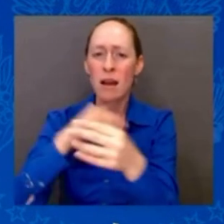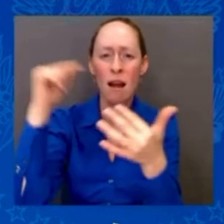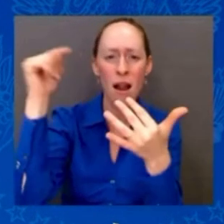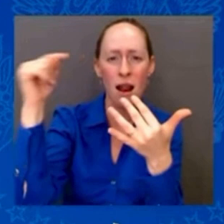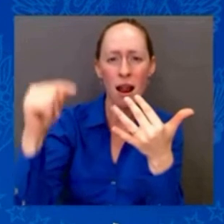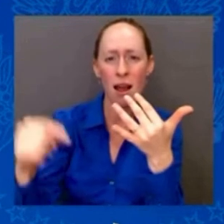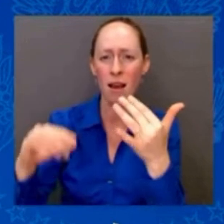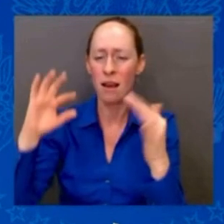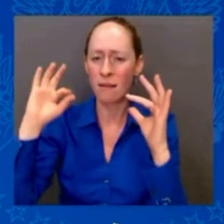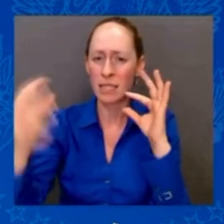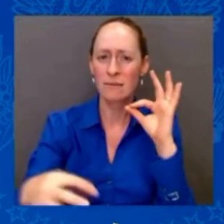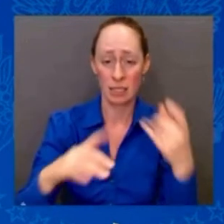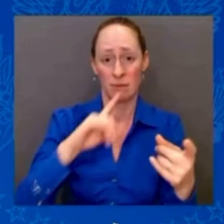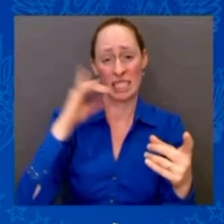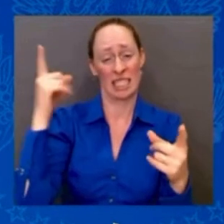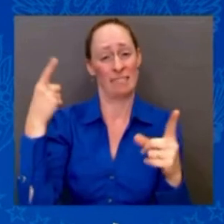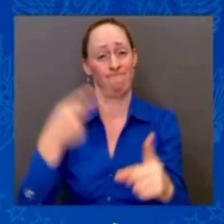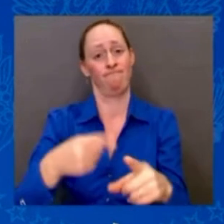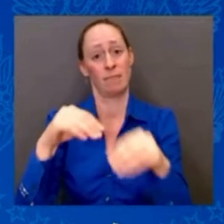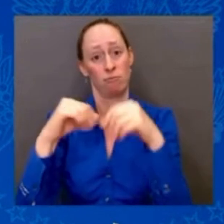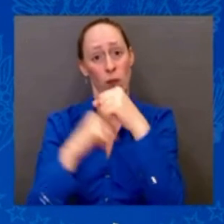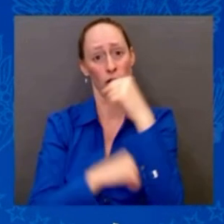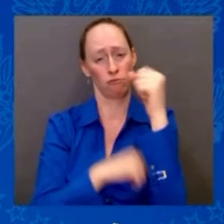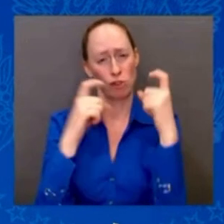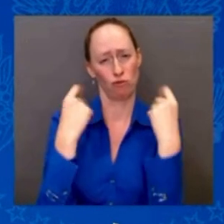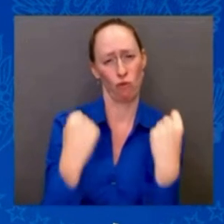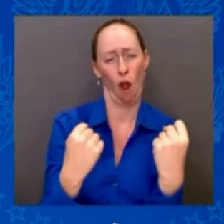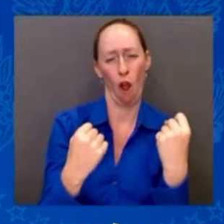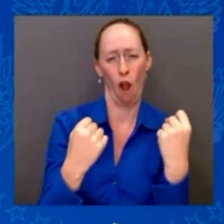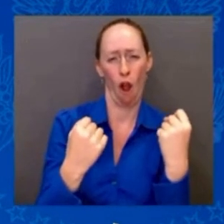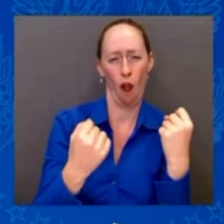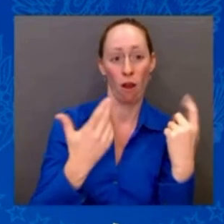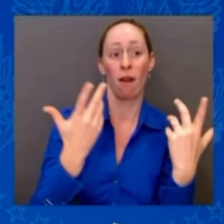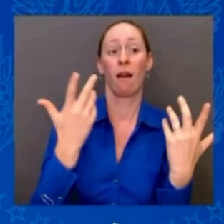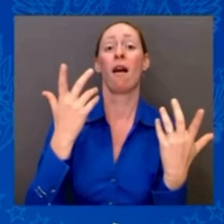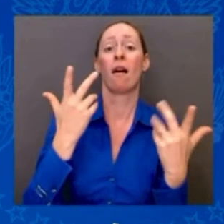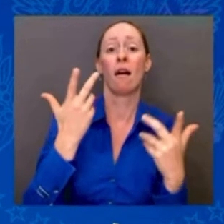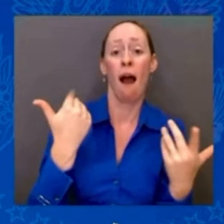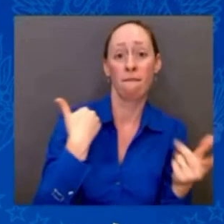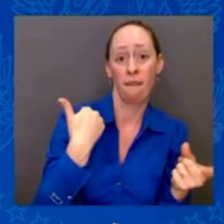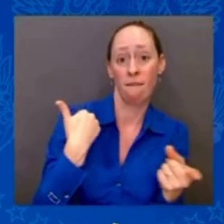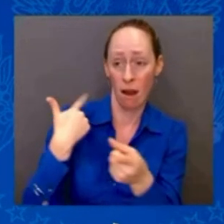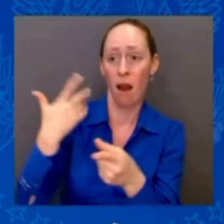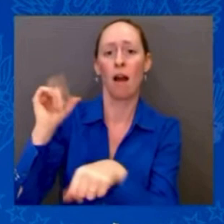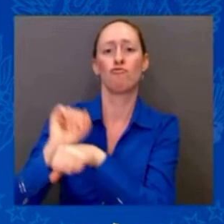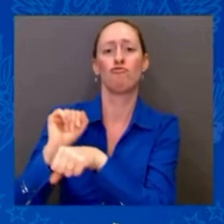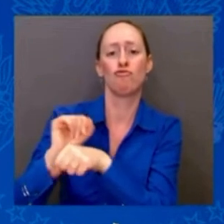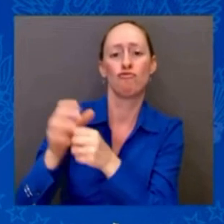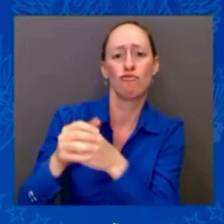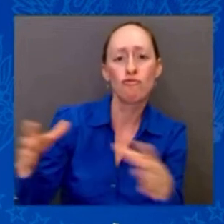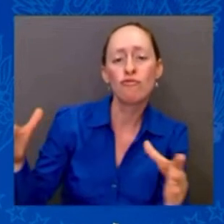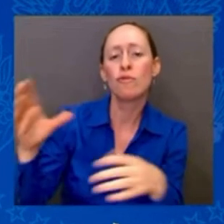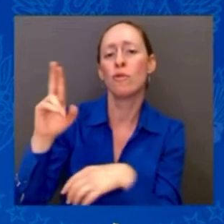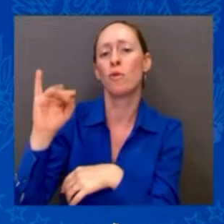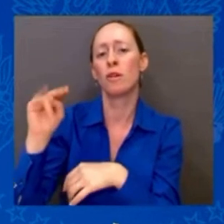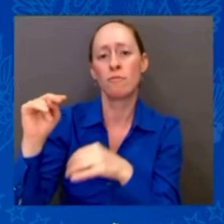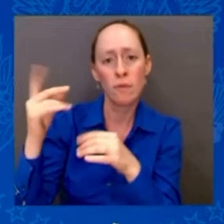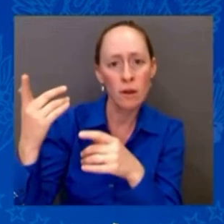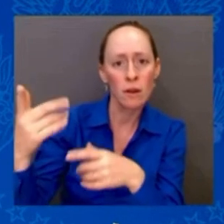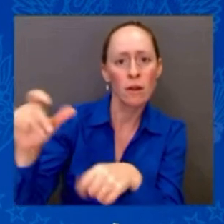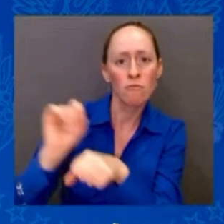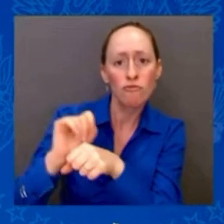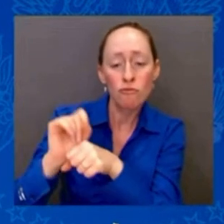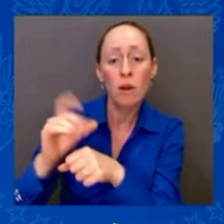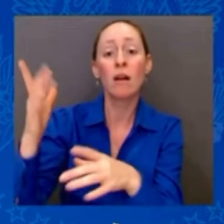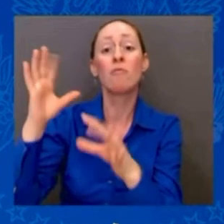businesses and in creating good-paying union jobs for American workers. You know, all of this progress